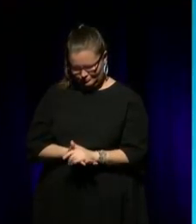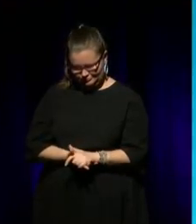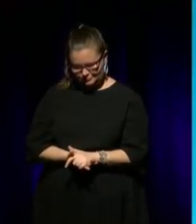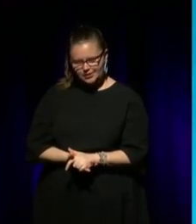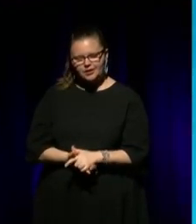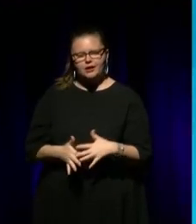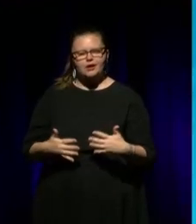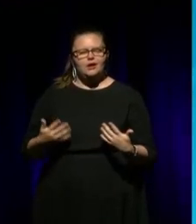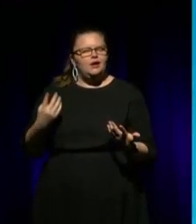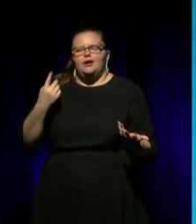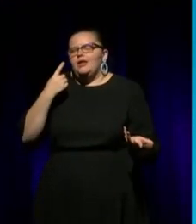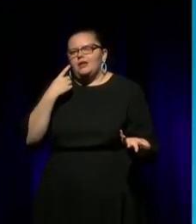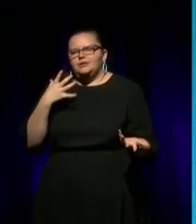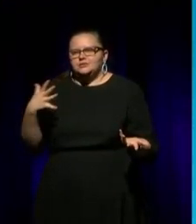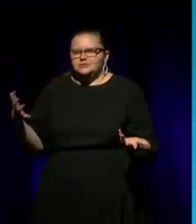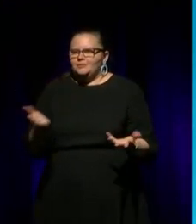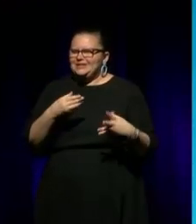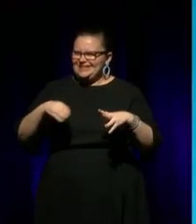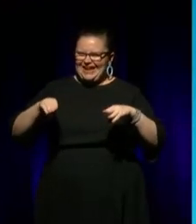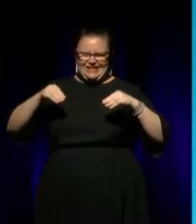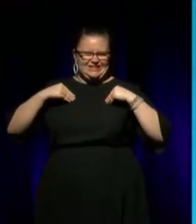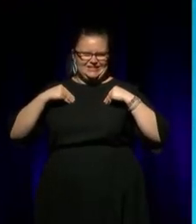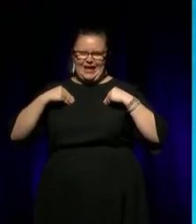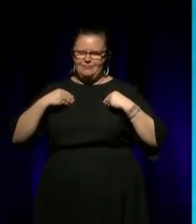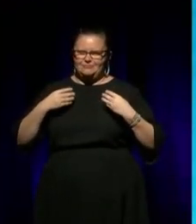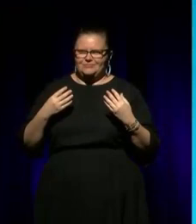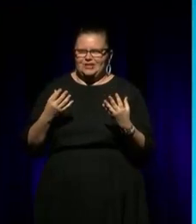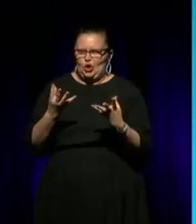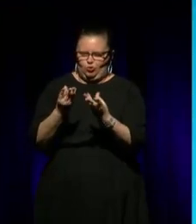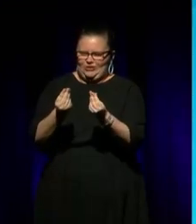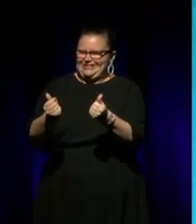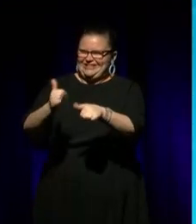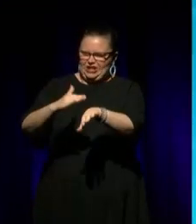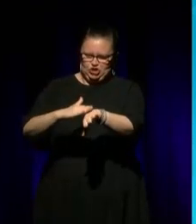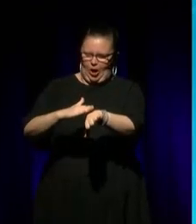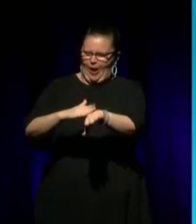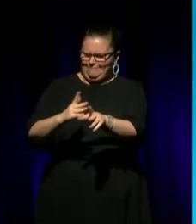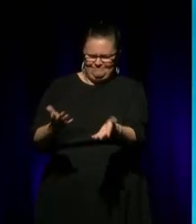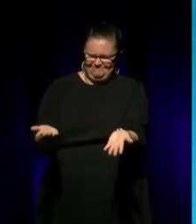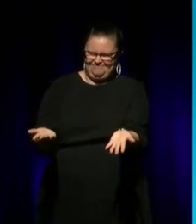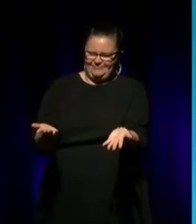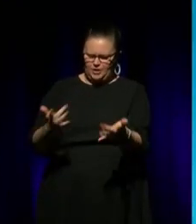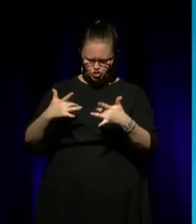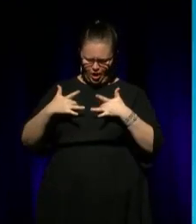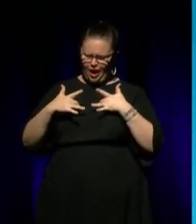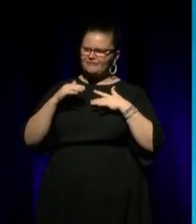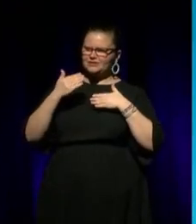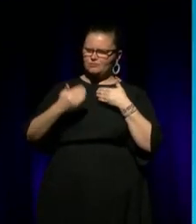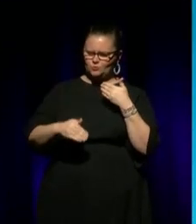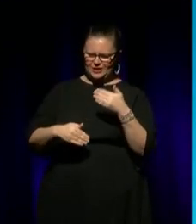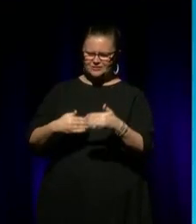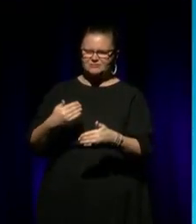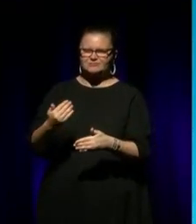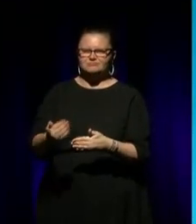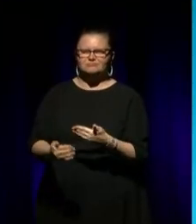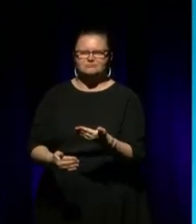Oh, look, I just think we have to accept, there's no resolution in time. Life is process. And, you know, you